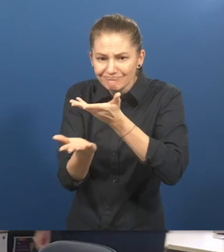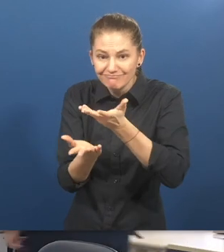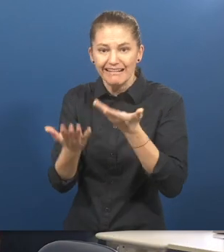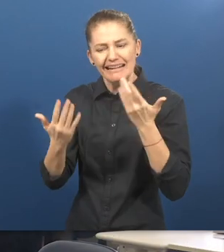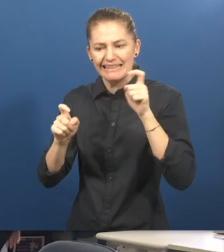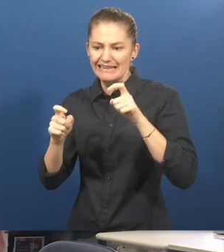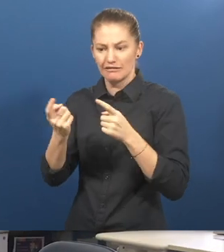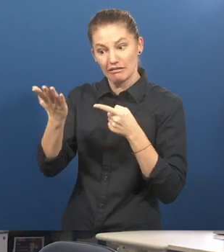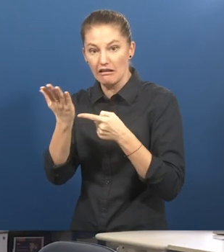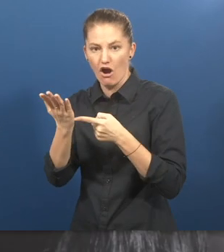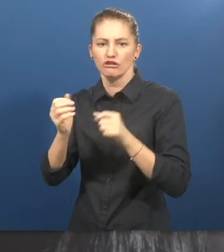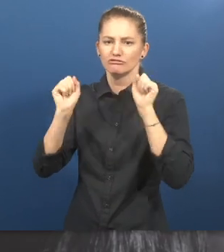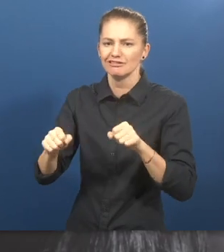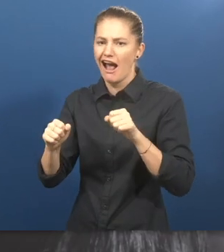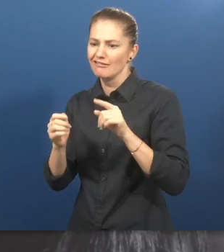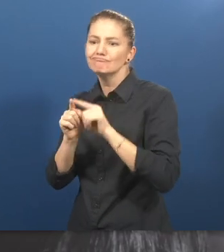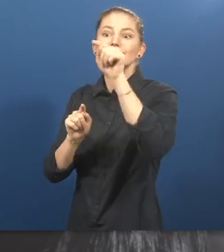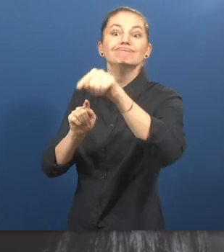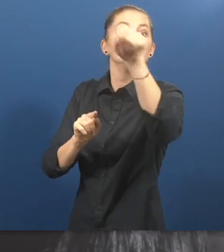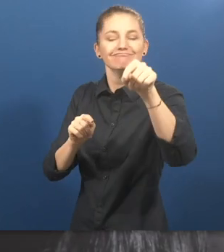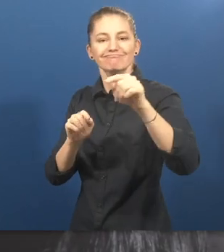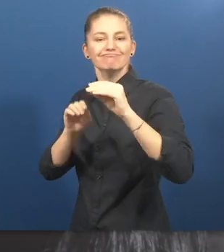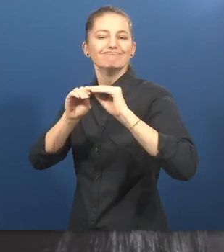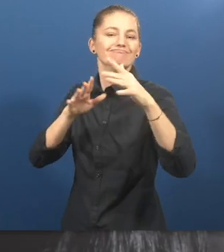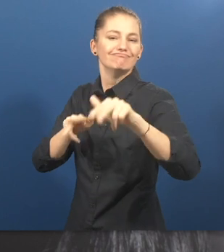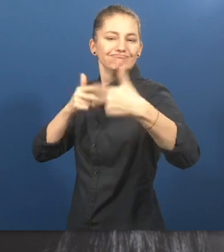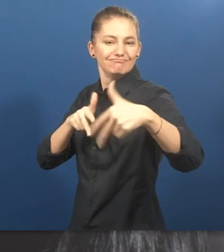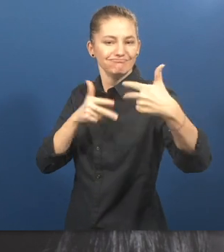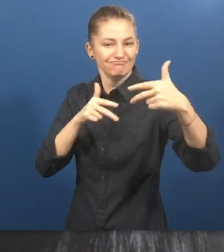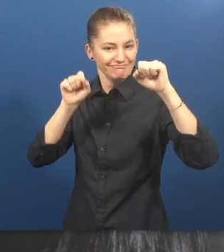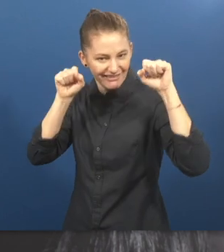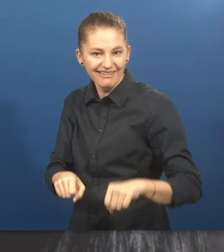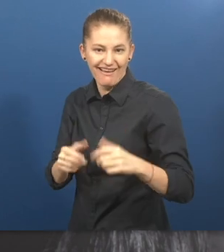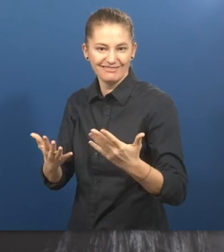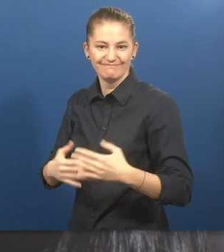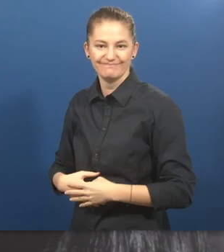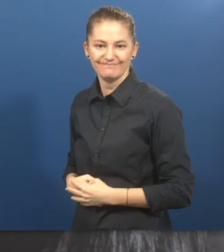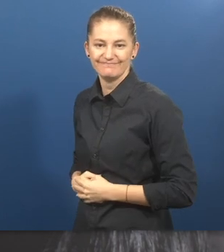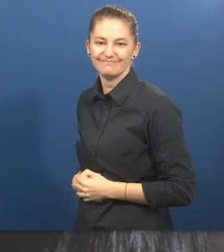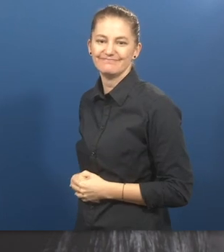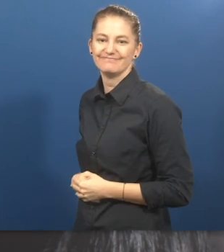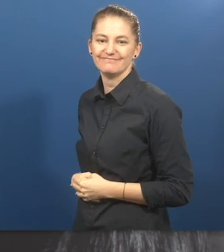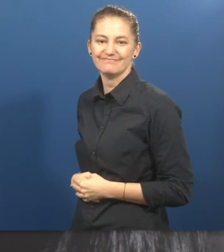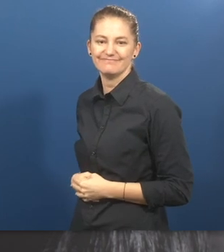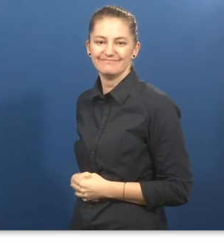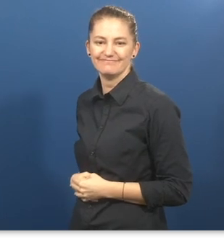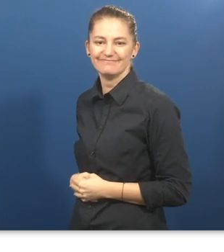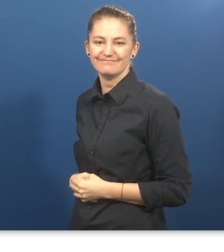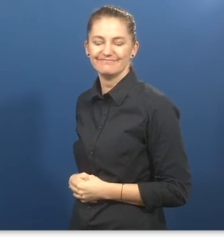that we have in other locations in the country. We need to the same success that we have here and in other locations in the country.